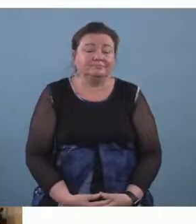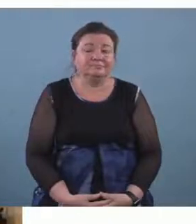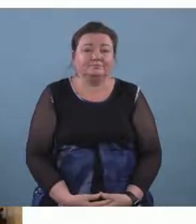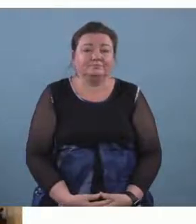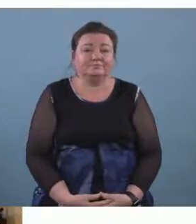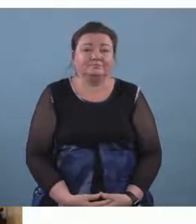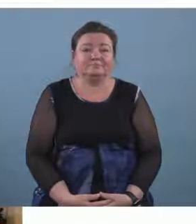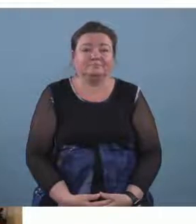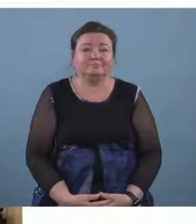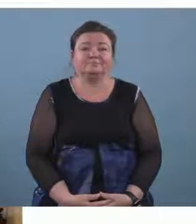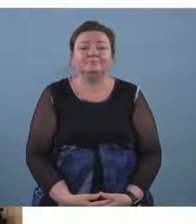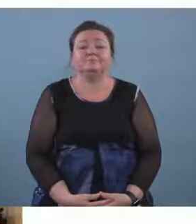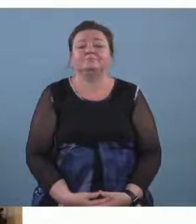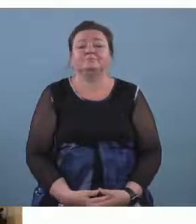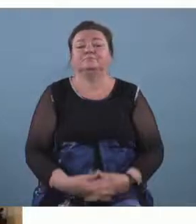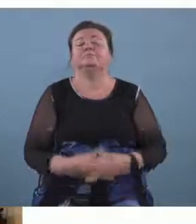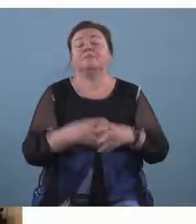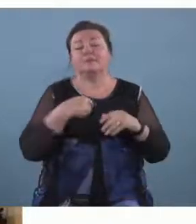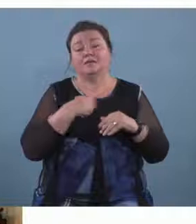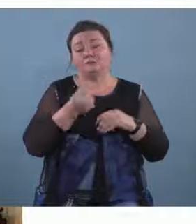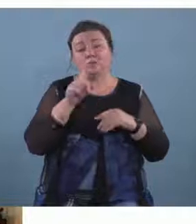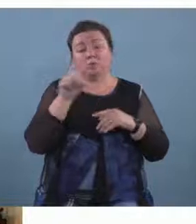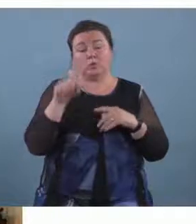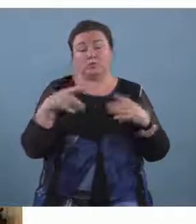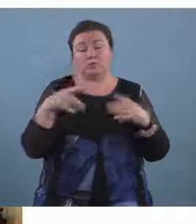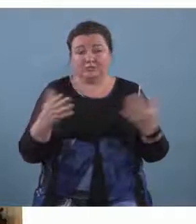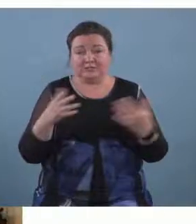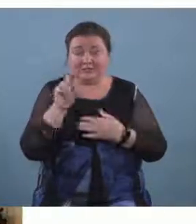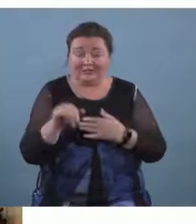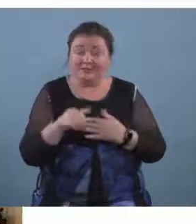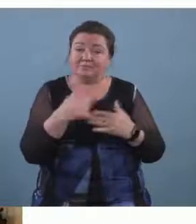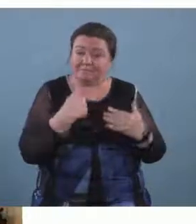we have a few questions here um